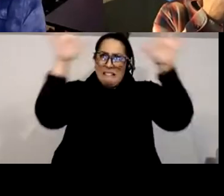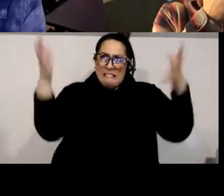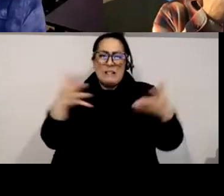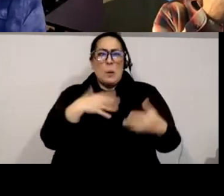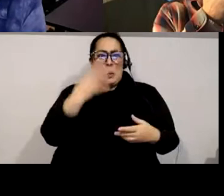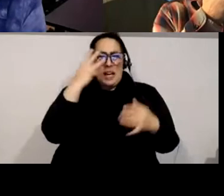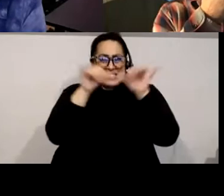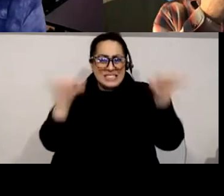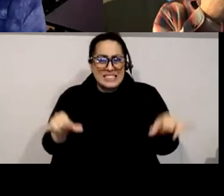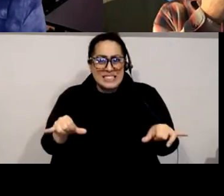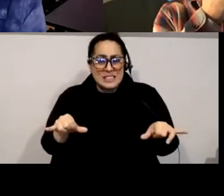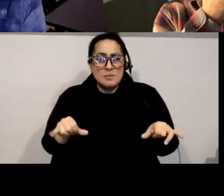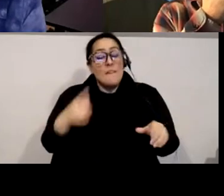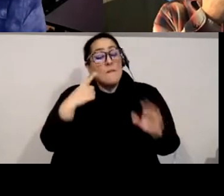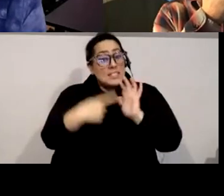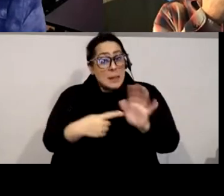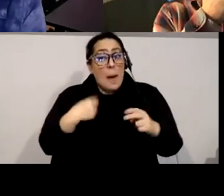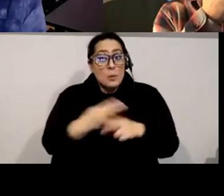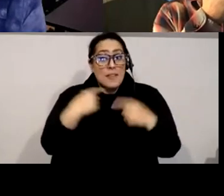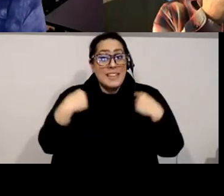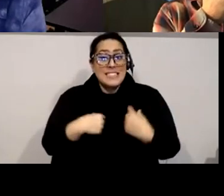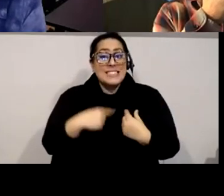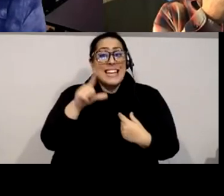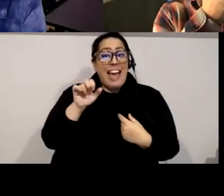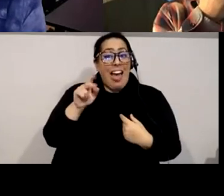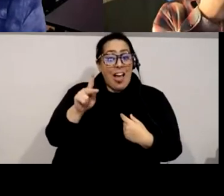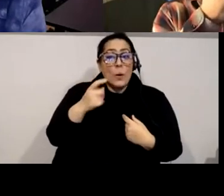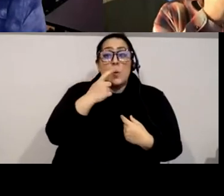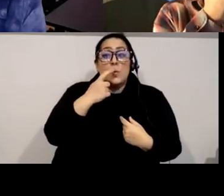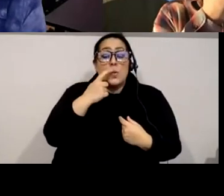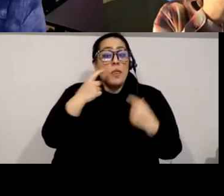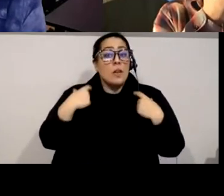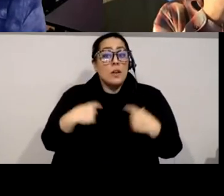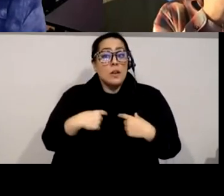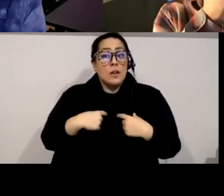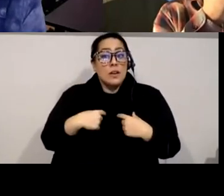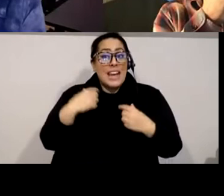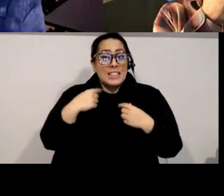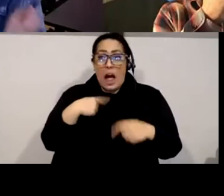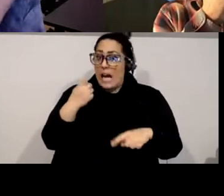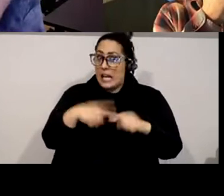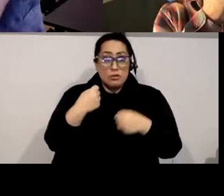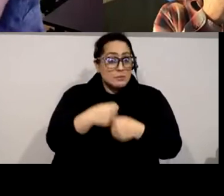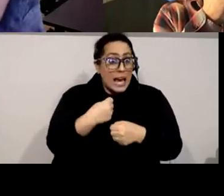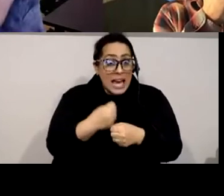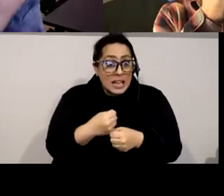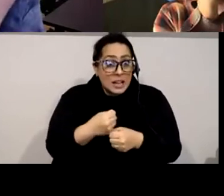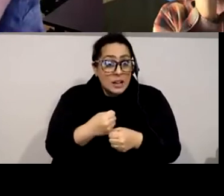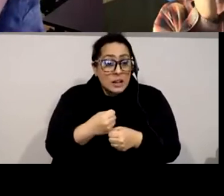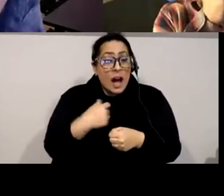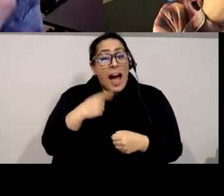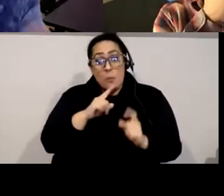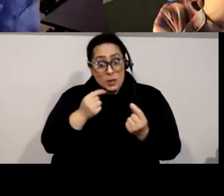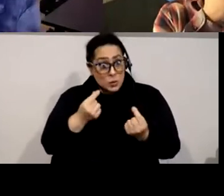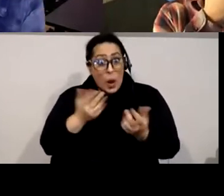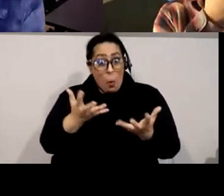wearing this elf tooth necklace and i can't just go and make this i actually had to ask my aunt who has the right to make this so